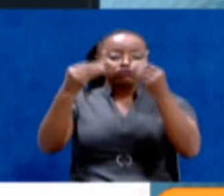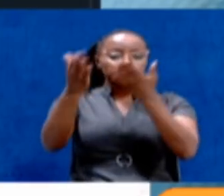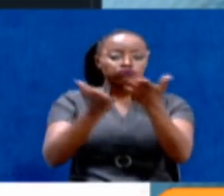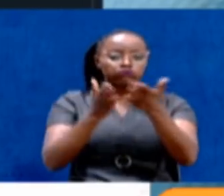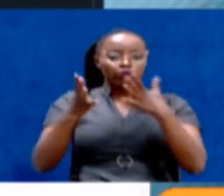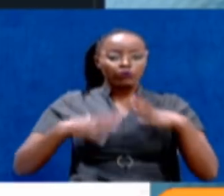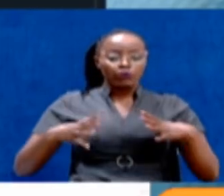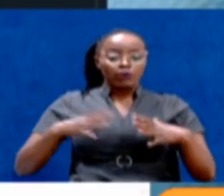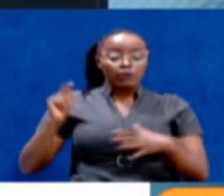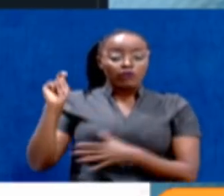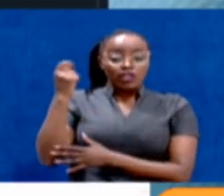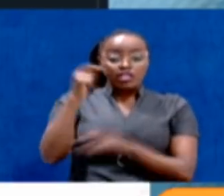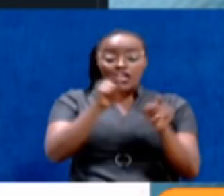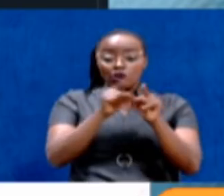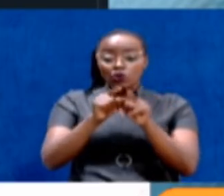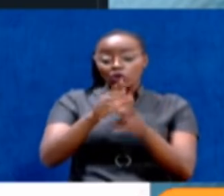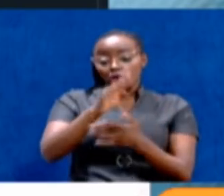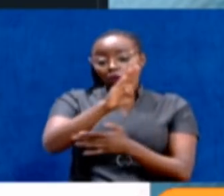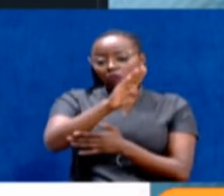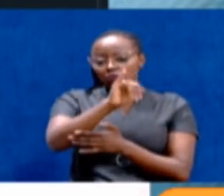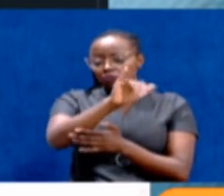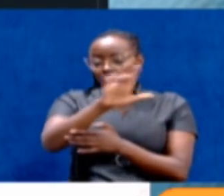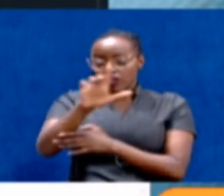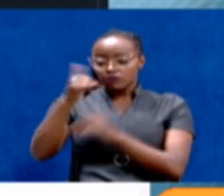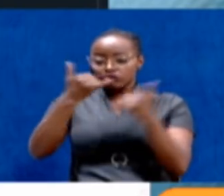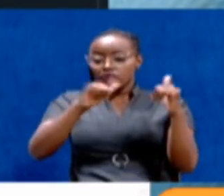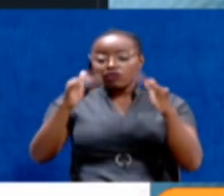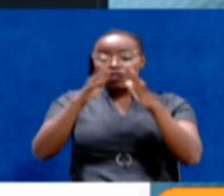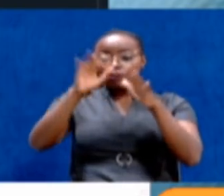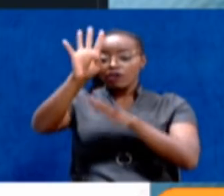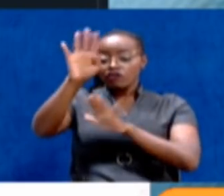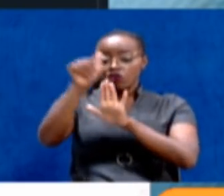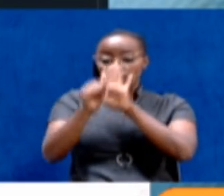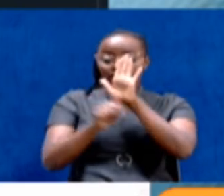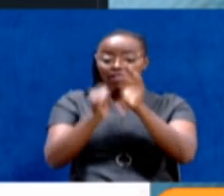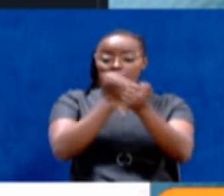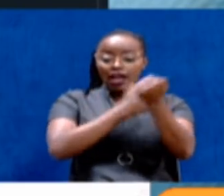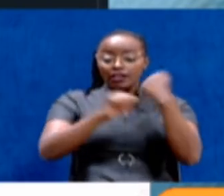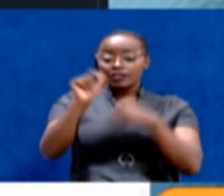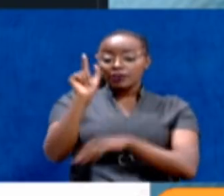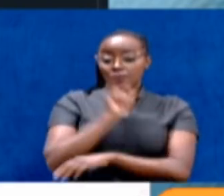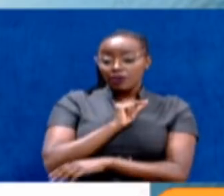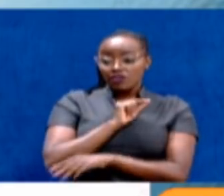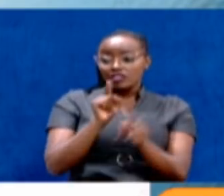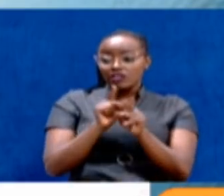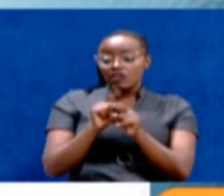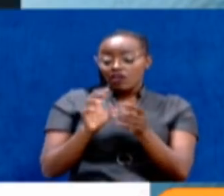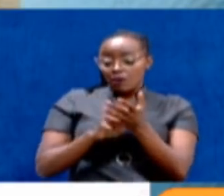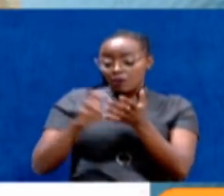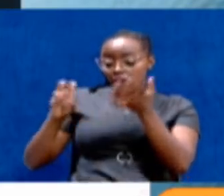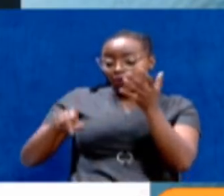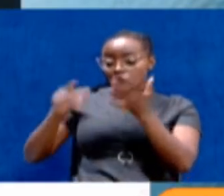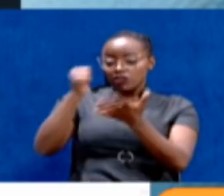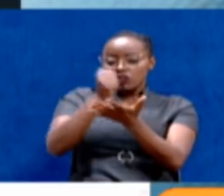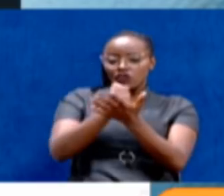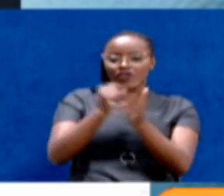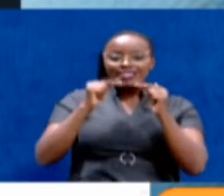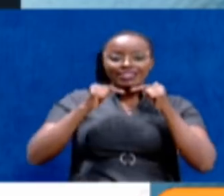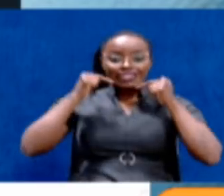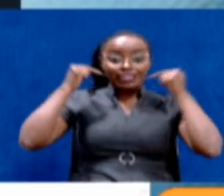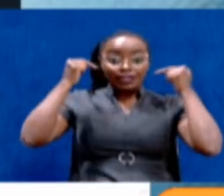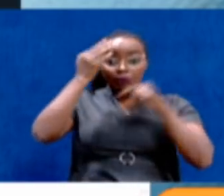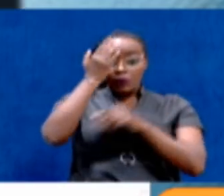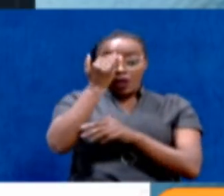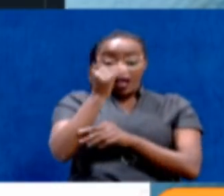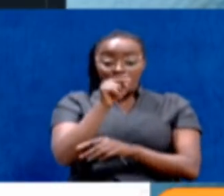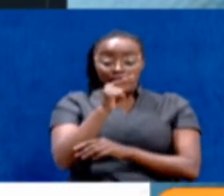services to the people of Kenya, and bills to implement the Big Four agenda were enacted, saying that he was leaving the office of the majority leader with a smile.